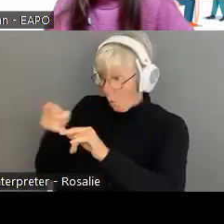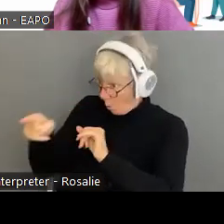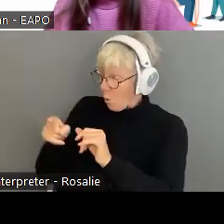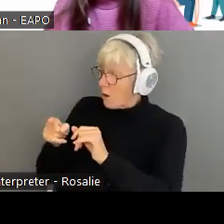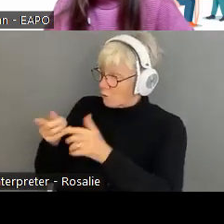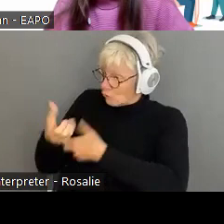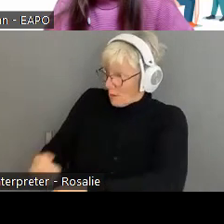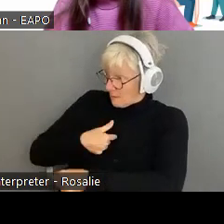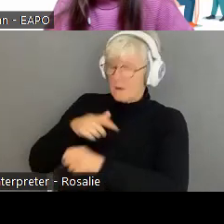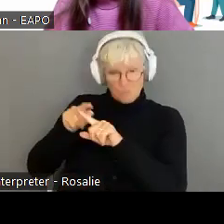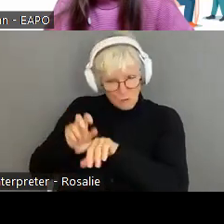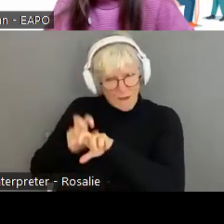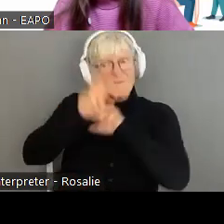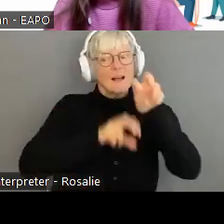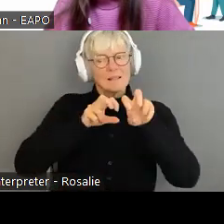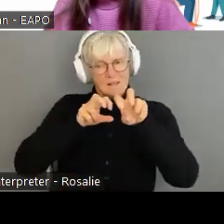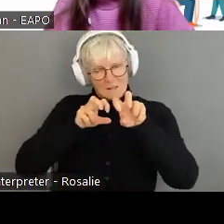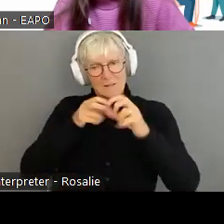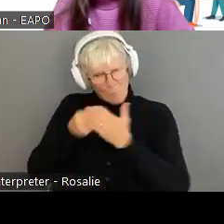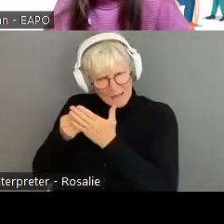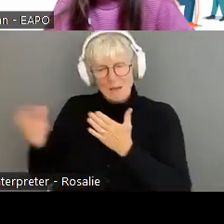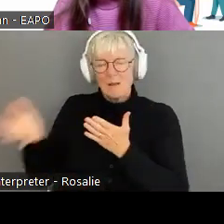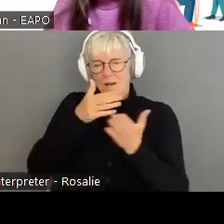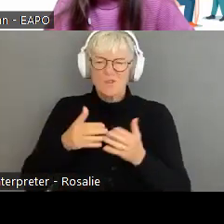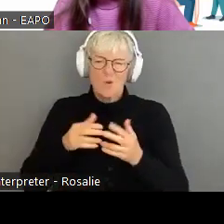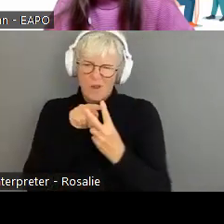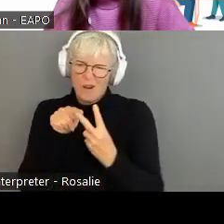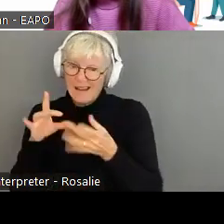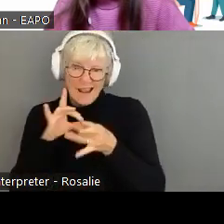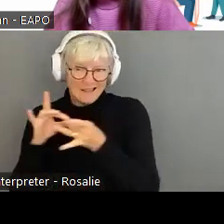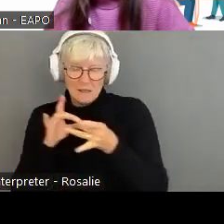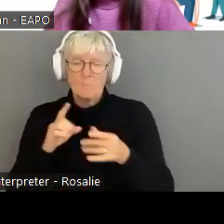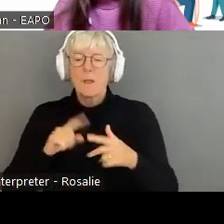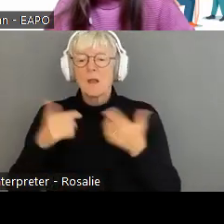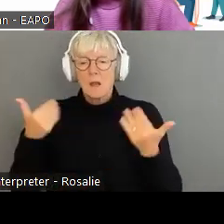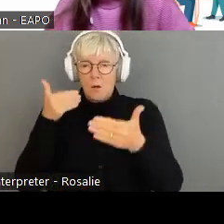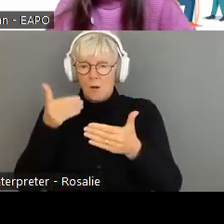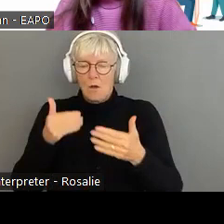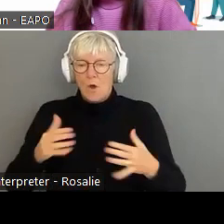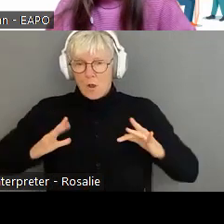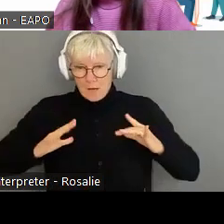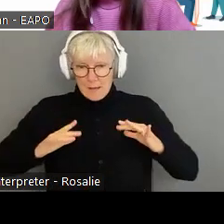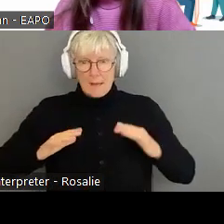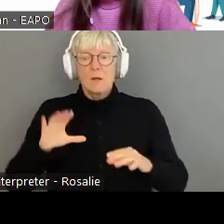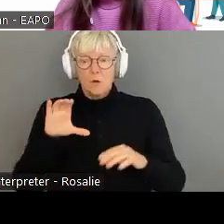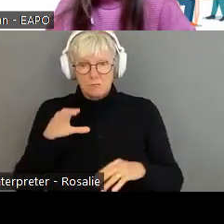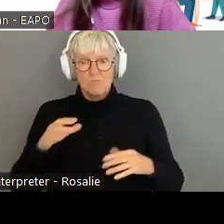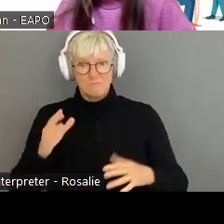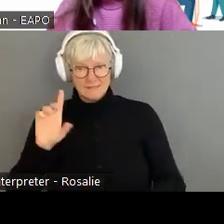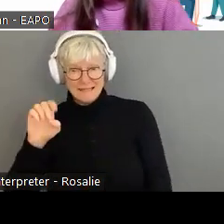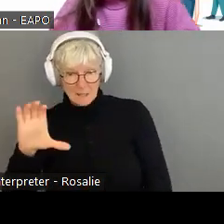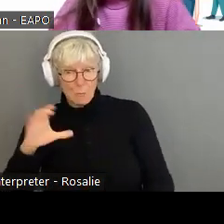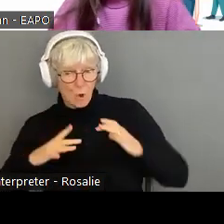have been right if they didn't gain that trust. So that's one example. Um, of course, holiday season's right around the corner. Like you mentioned, ran,